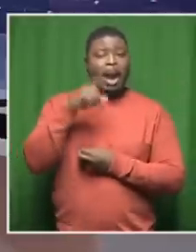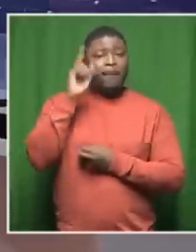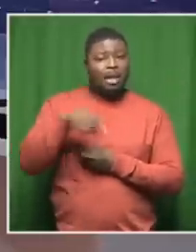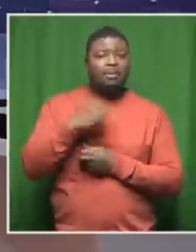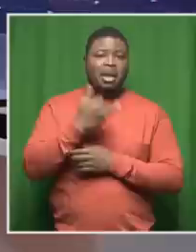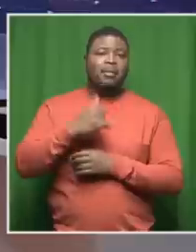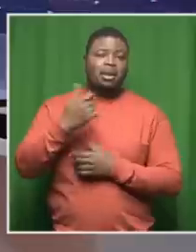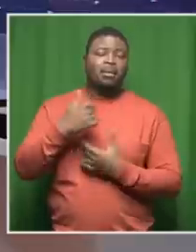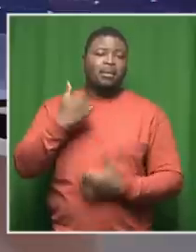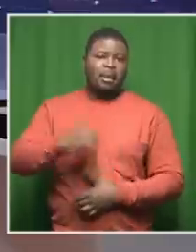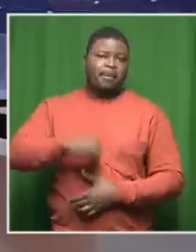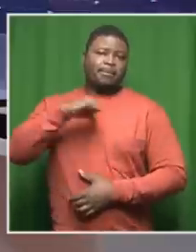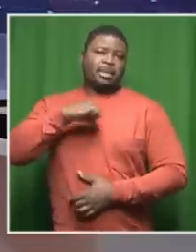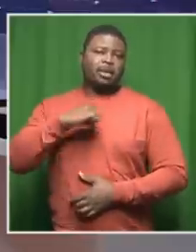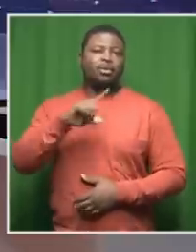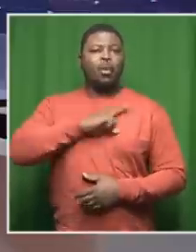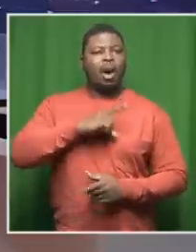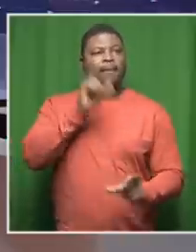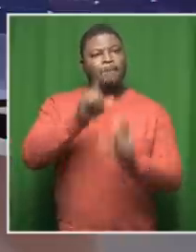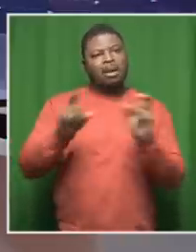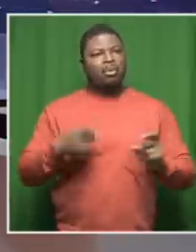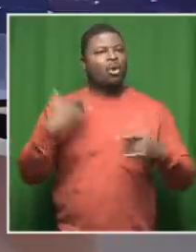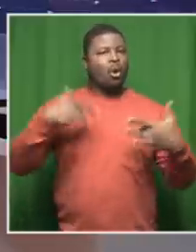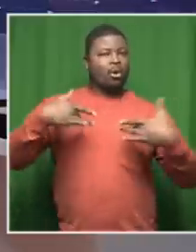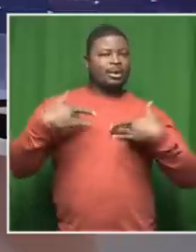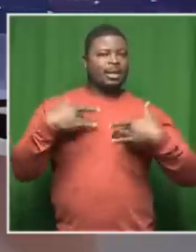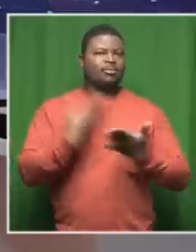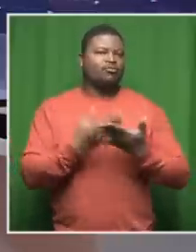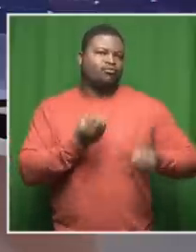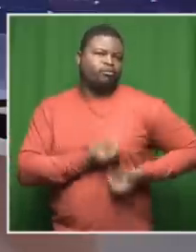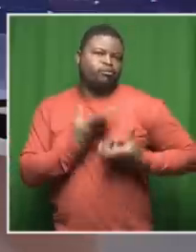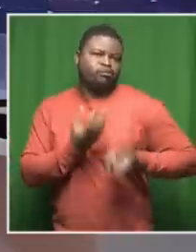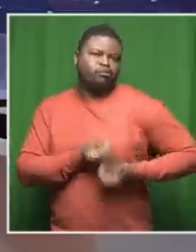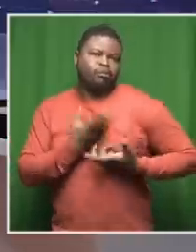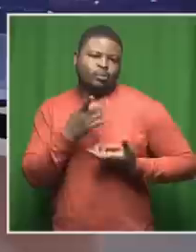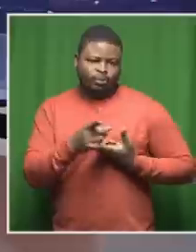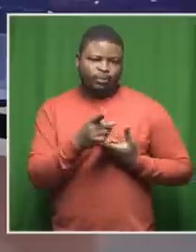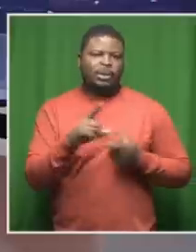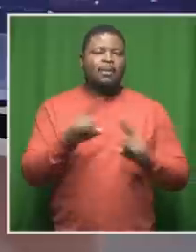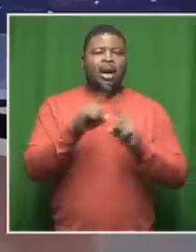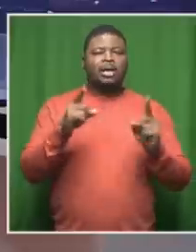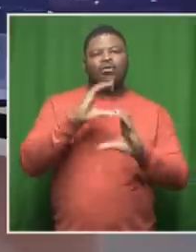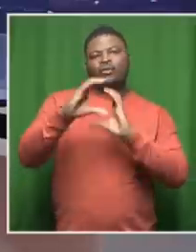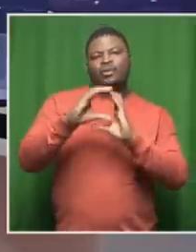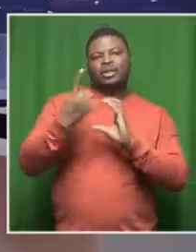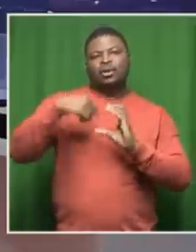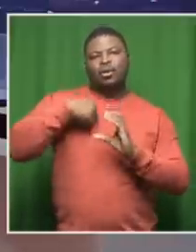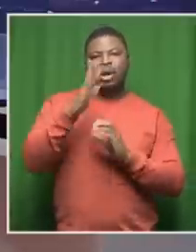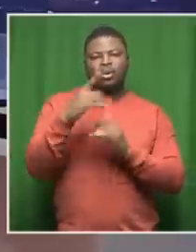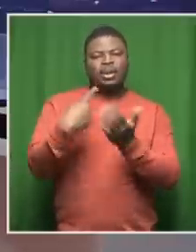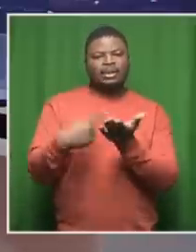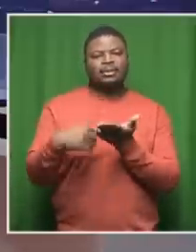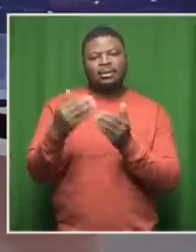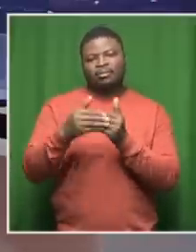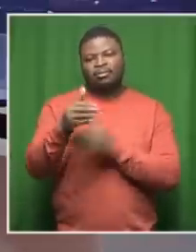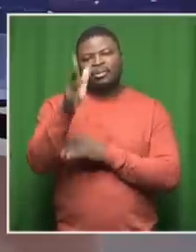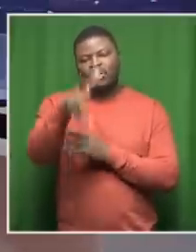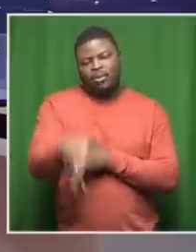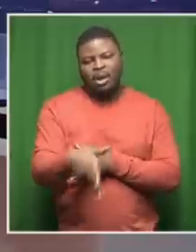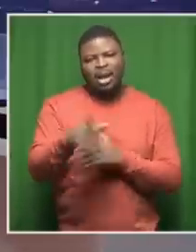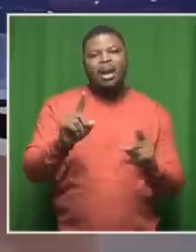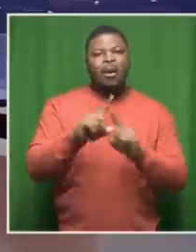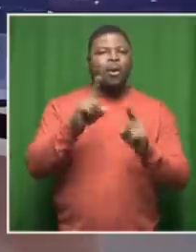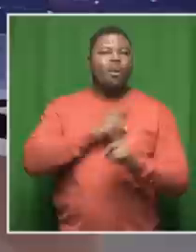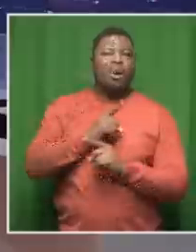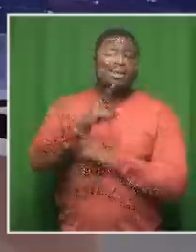vocalize their opinions in this way so i suppose it's a conversation we could carry on but let's leave it yeah yeah yeah because it is a it is it is